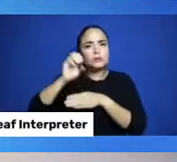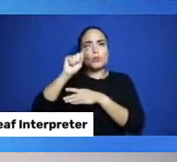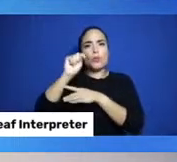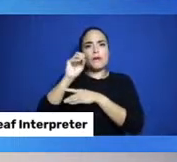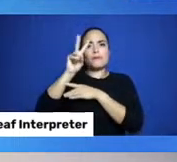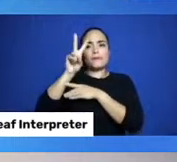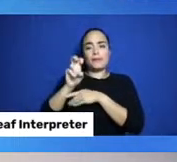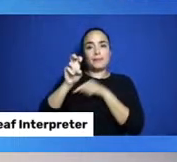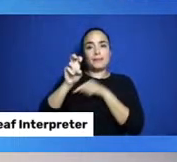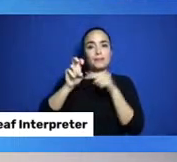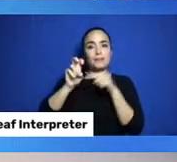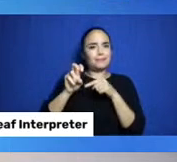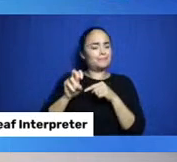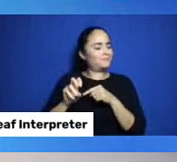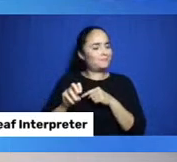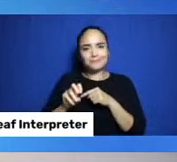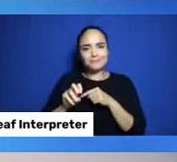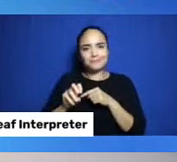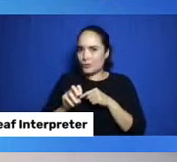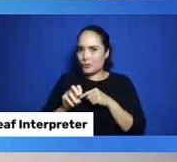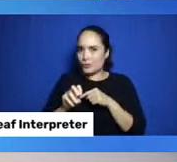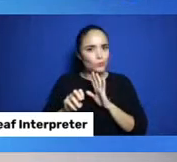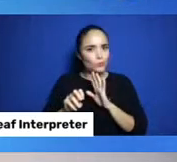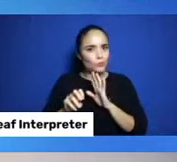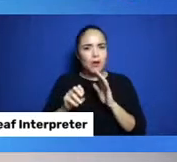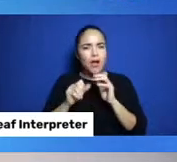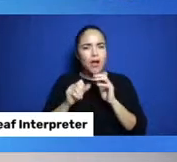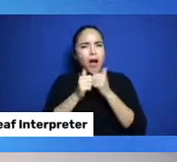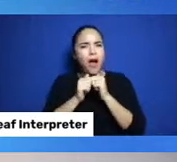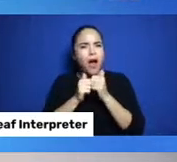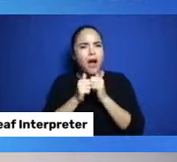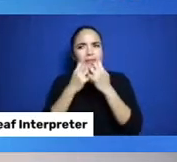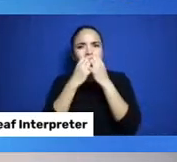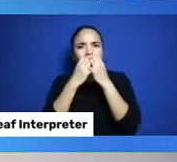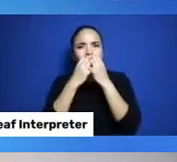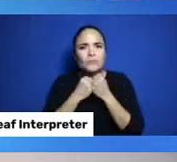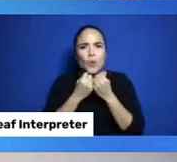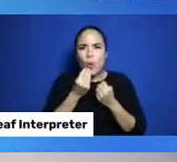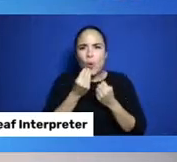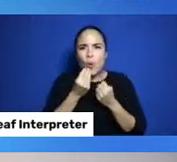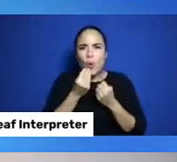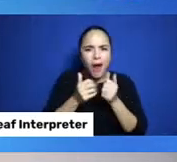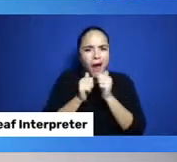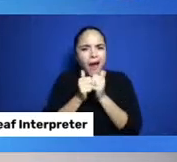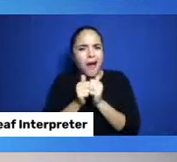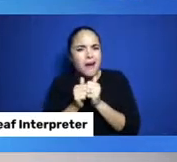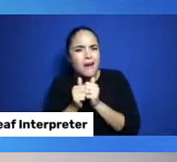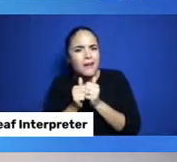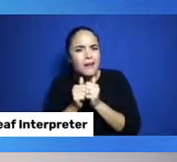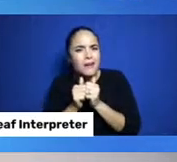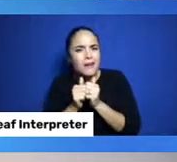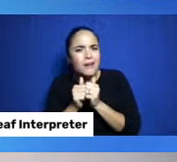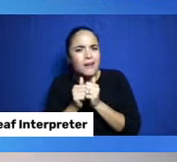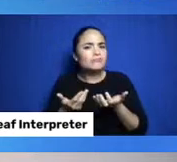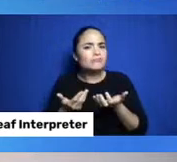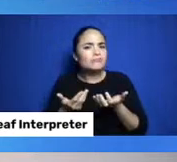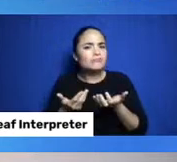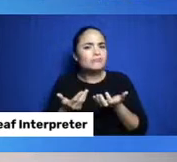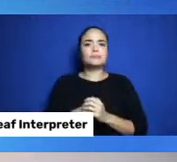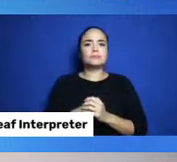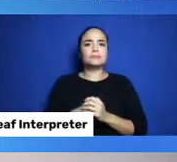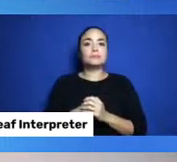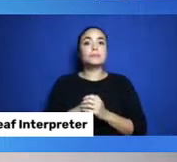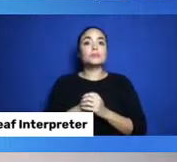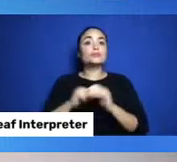how do we stay warm? The challenges that we have are that we need to retain heat